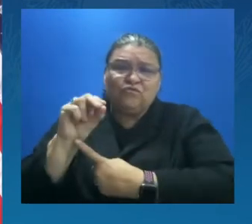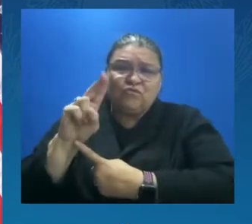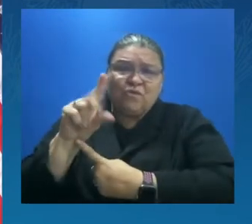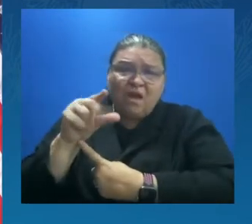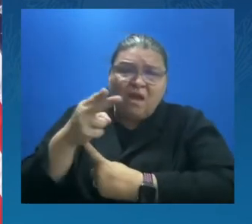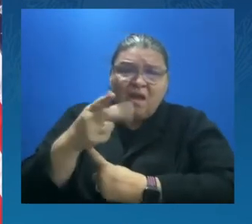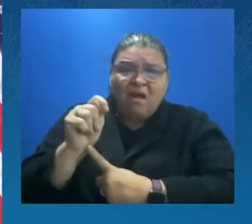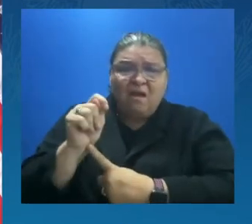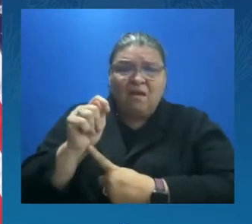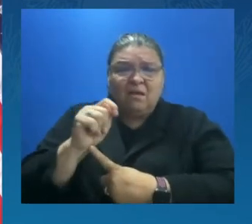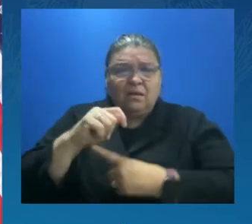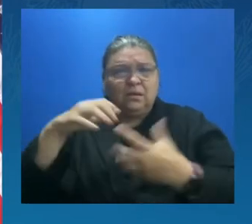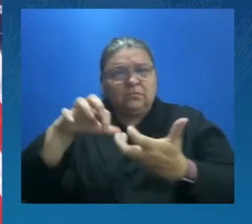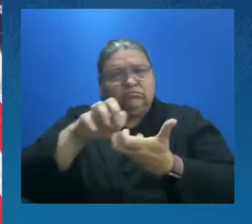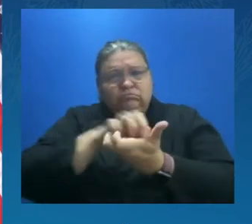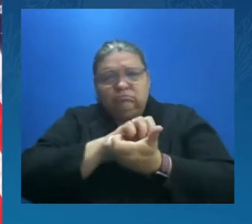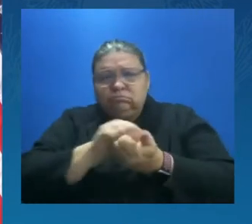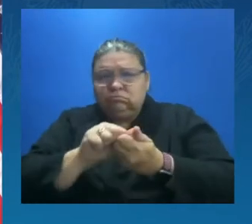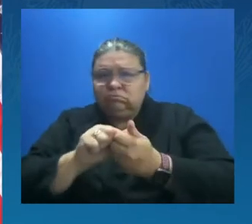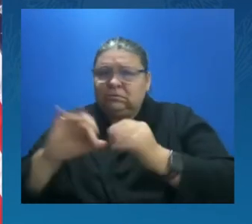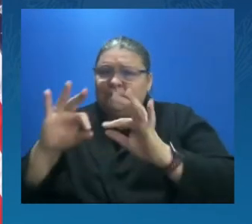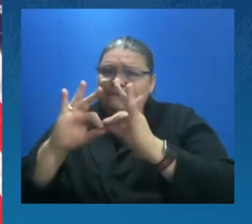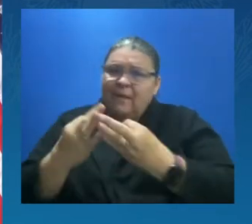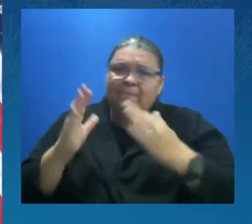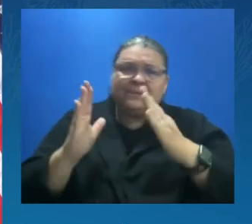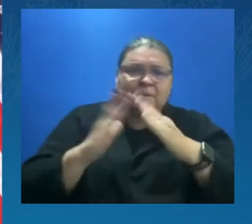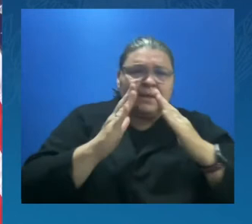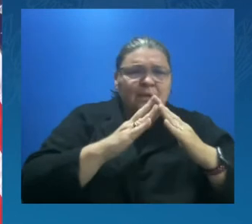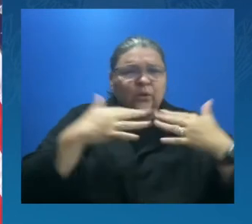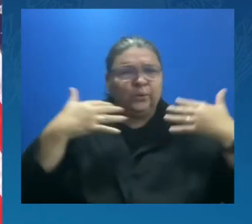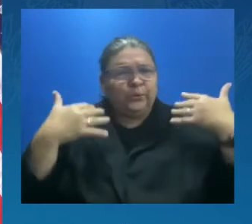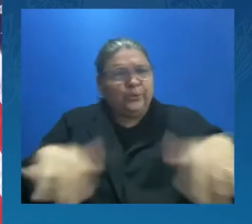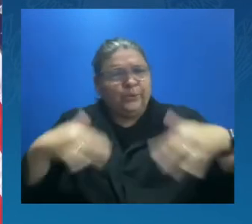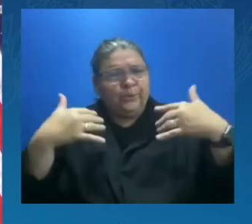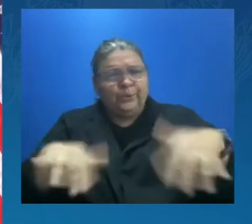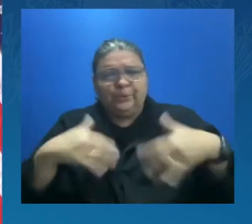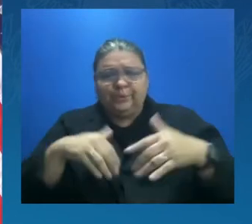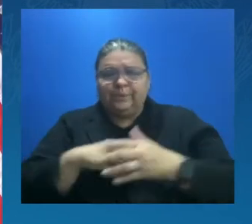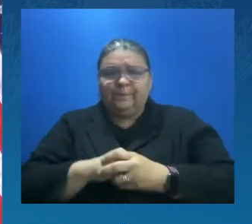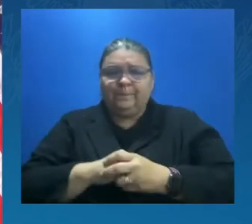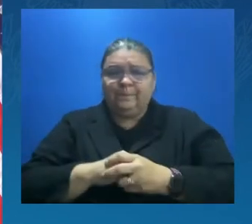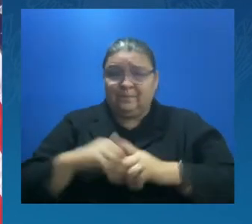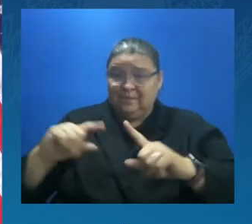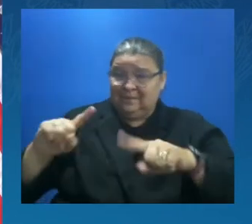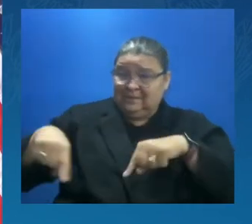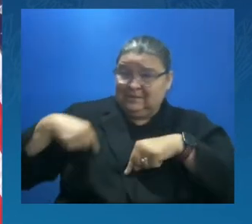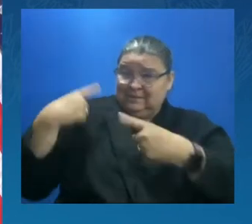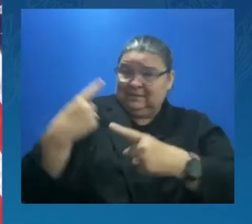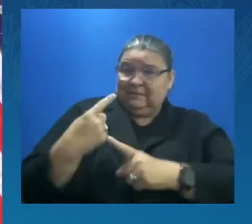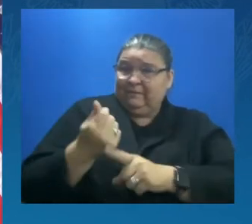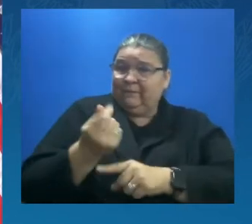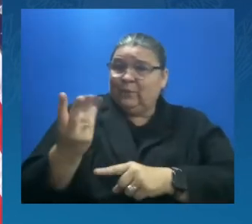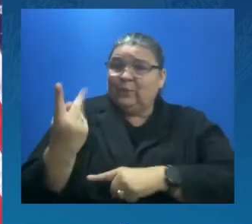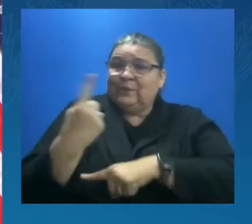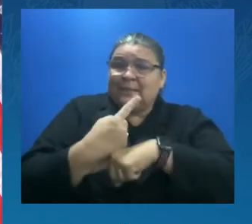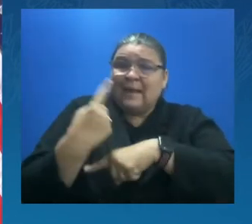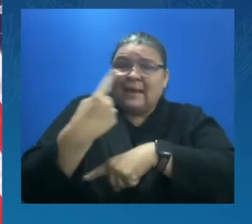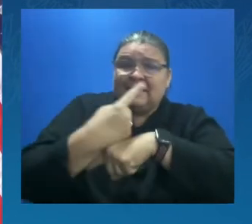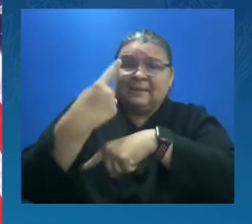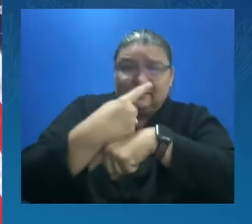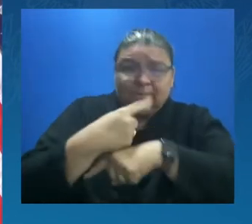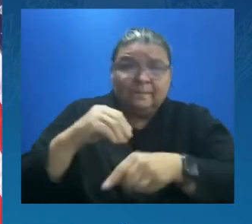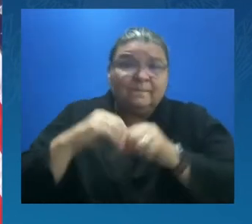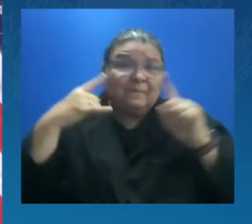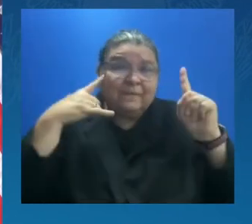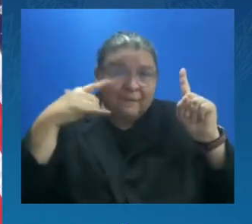communities. And over the past few days in California, the McKinney Fire has left two dead and forced thousands in